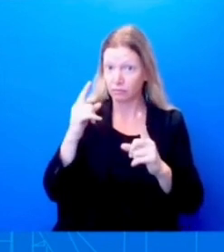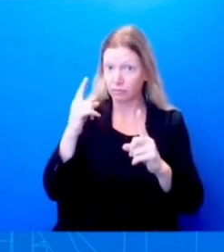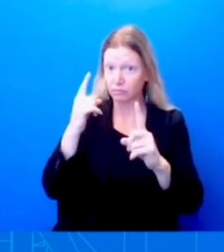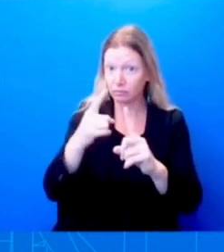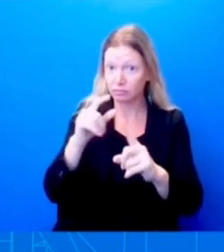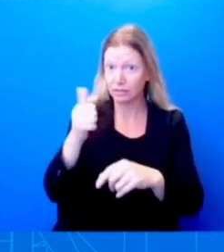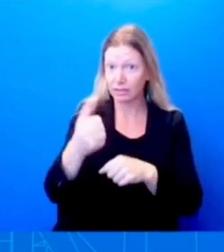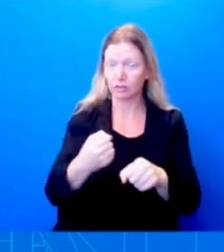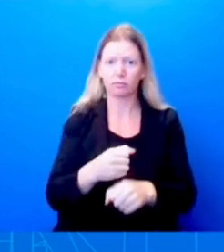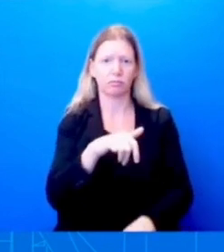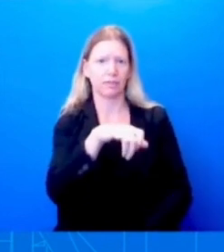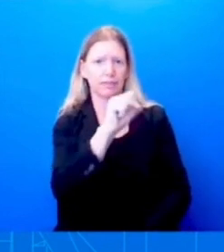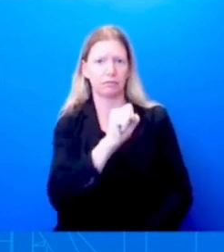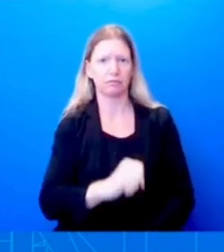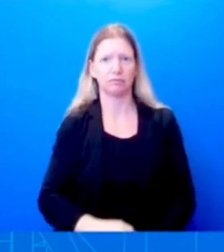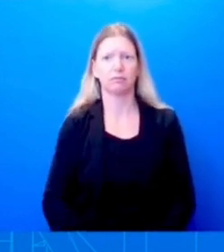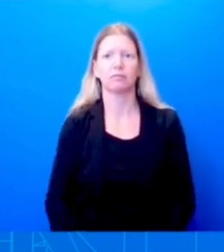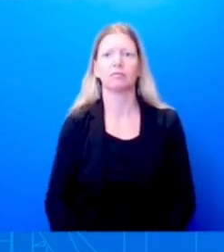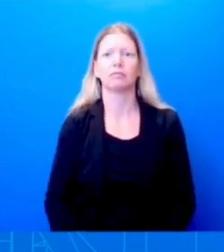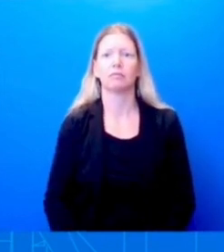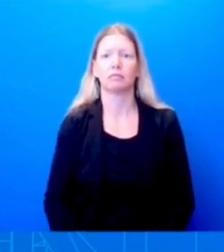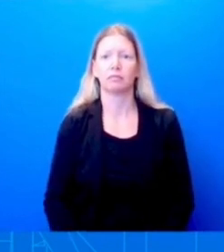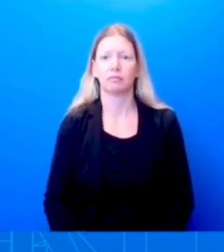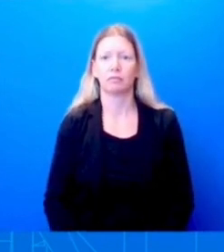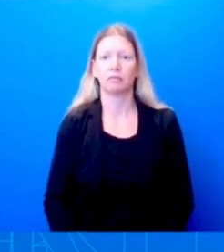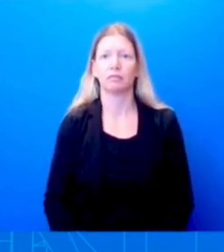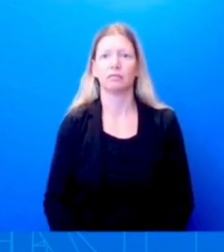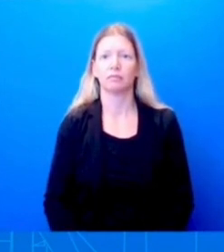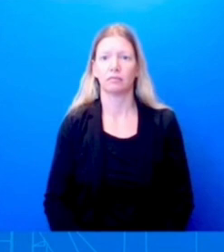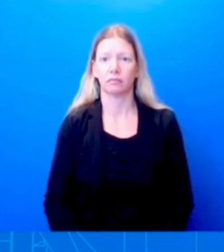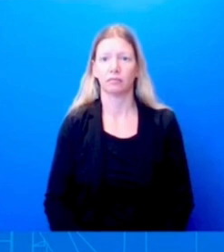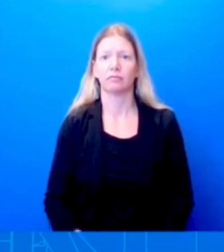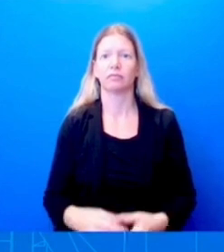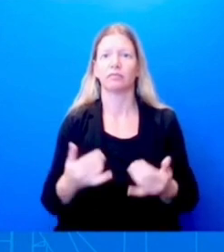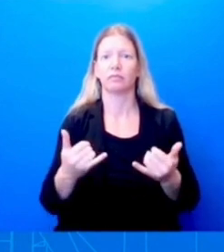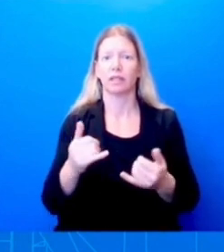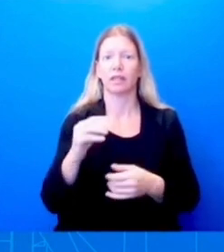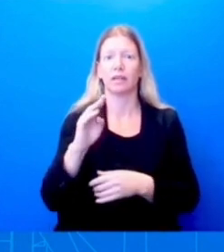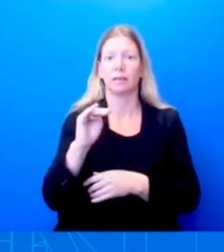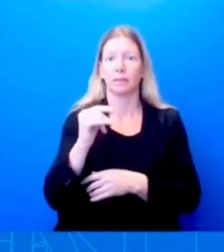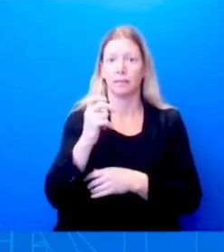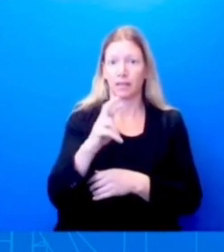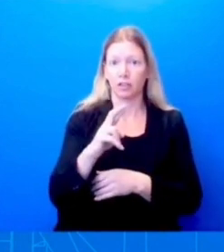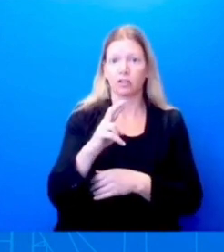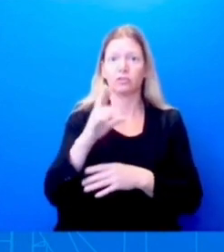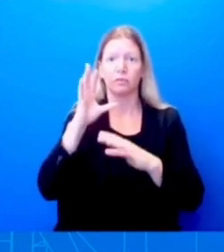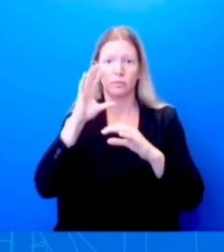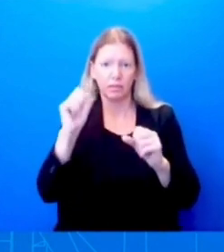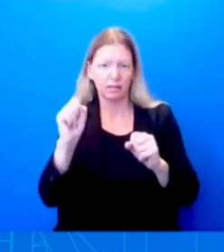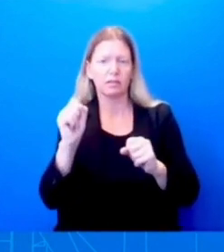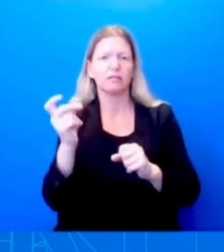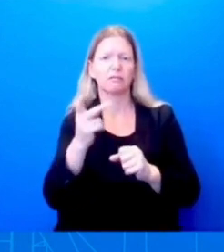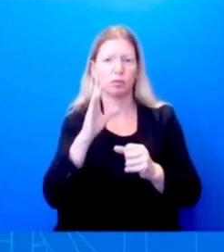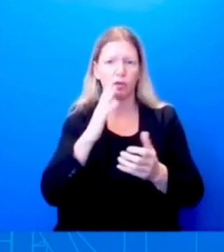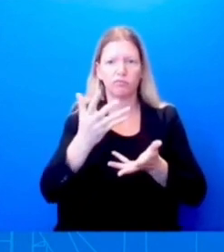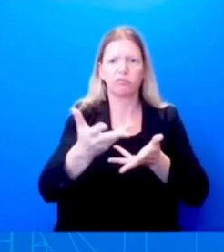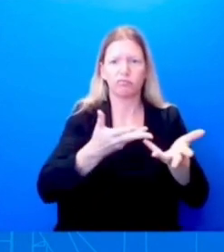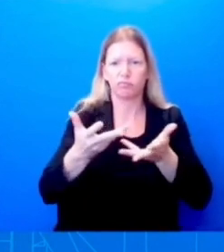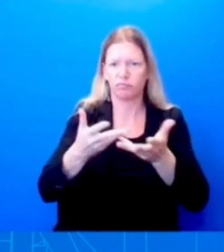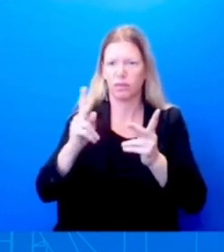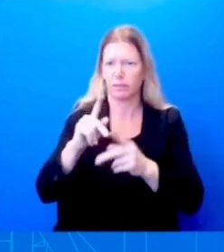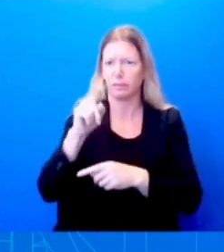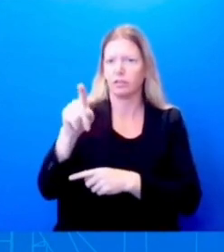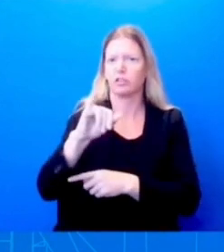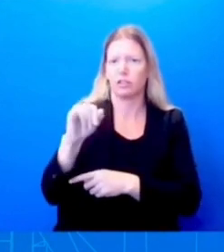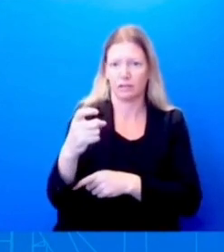Mr. Mayor, the President said yesterday that he will speak to the people of Jacksonville. Does he have any plans to visit the city and to meet with folks?